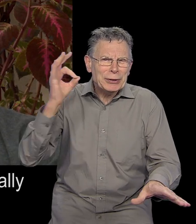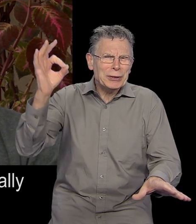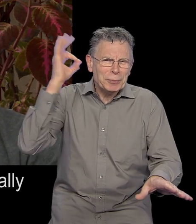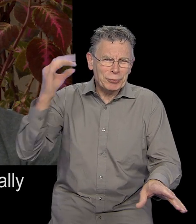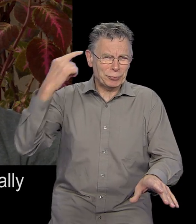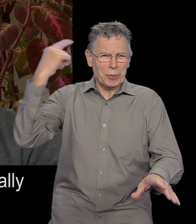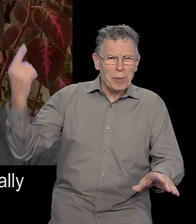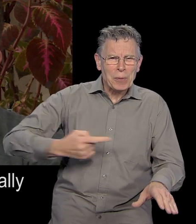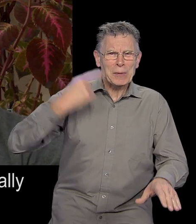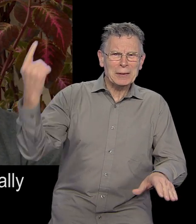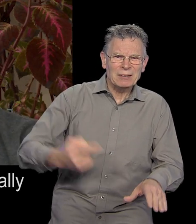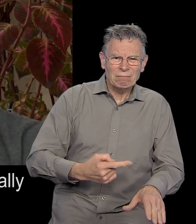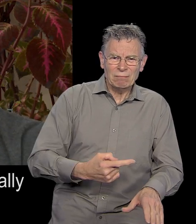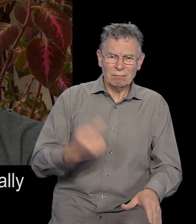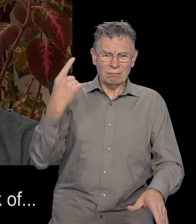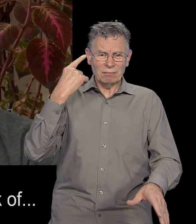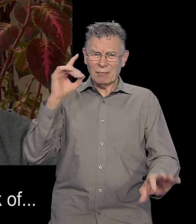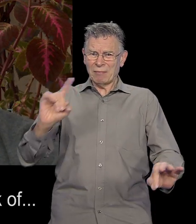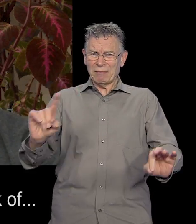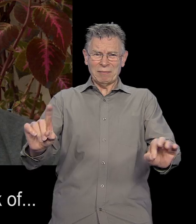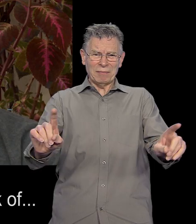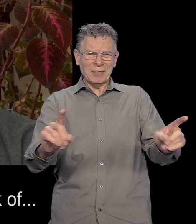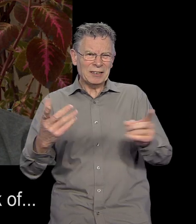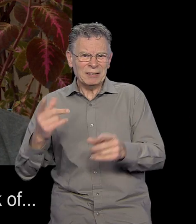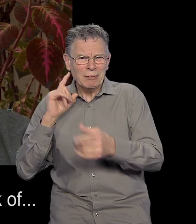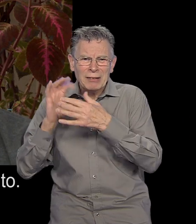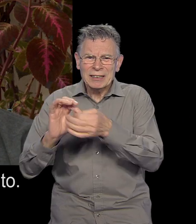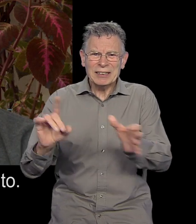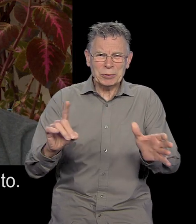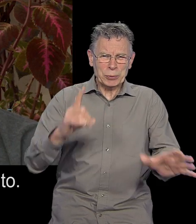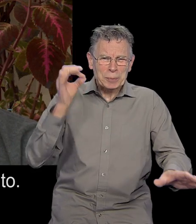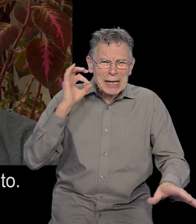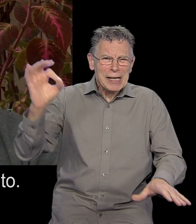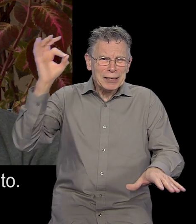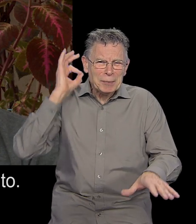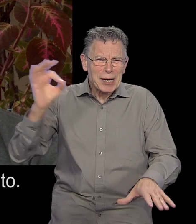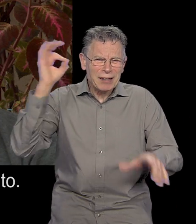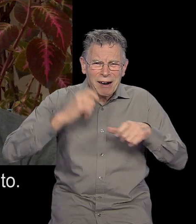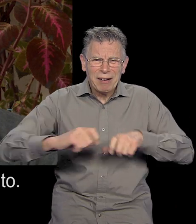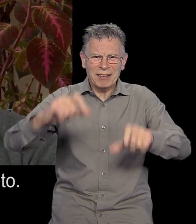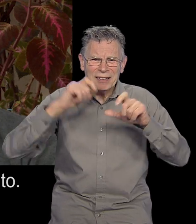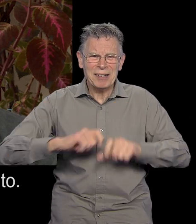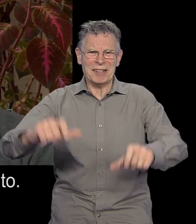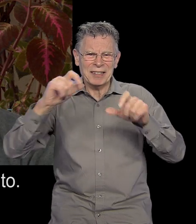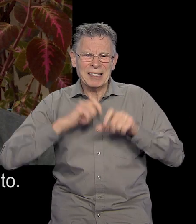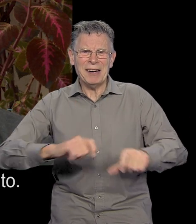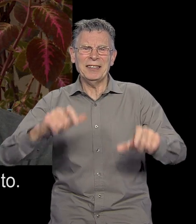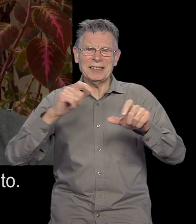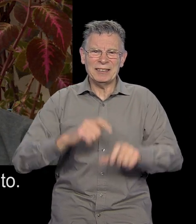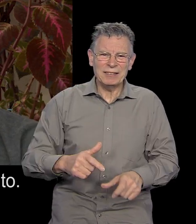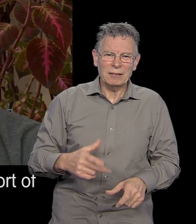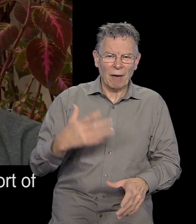I don't know, just a really high-pitched noise, like in the background, there's nothing I can really think of that you can maybe relate it to.